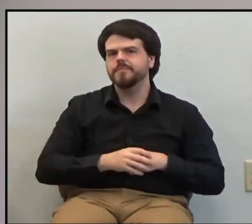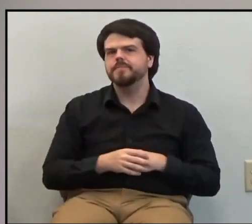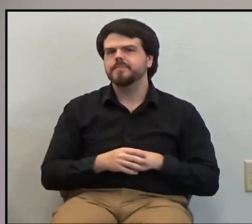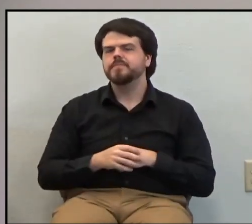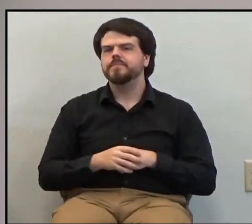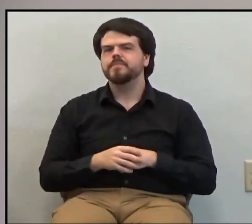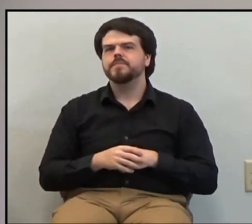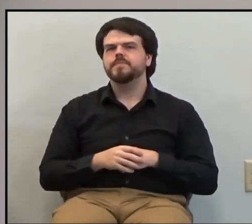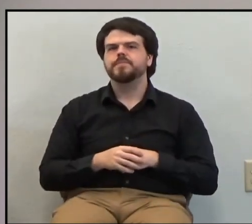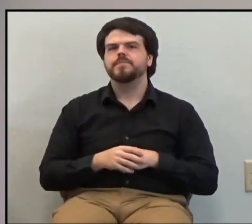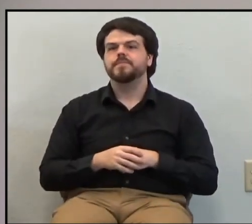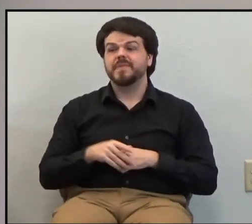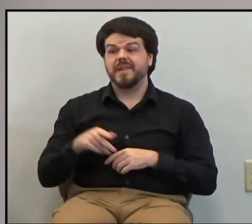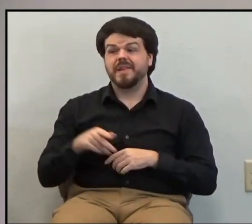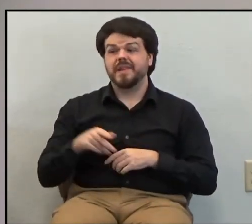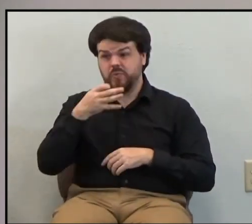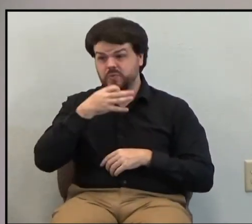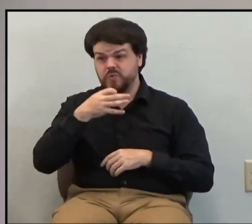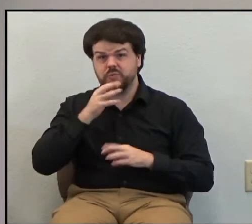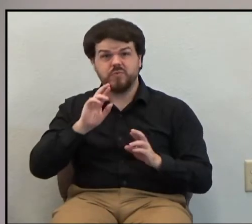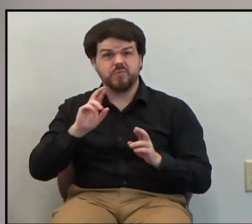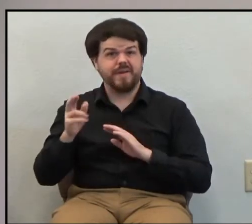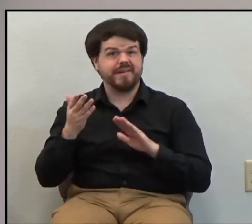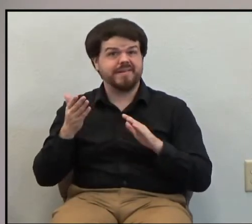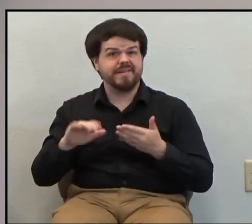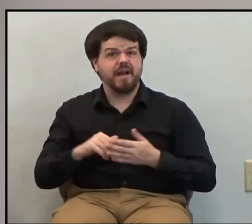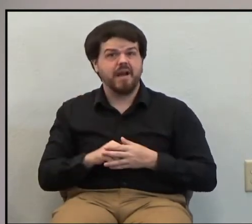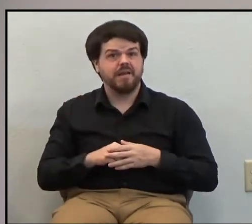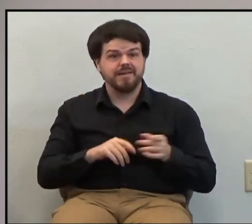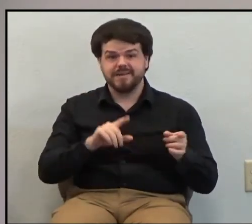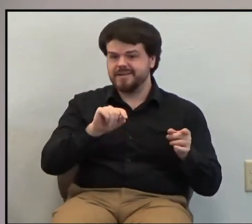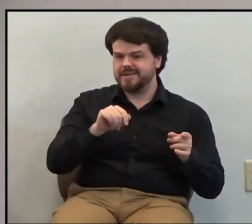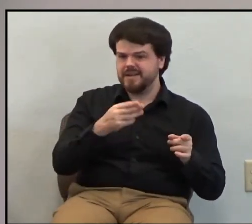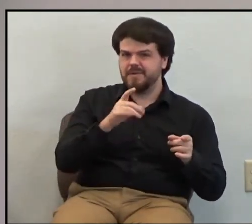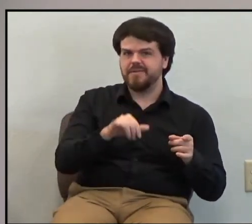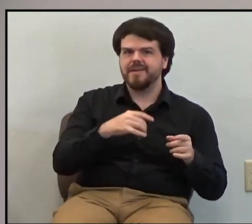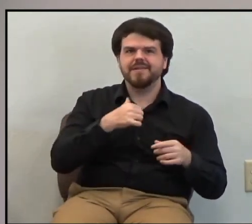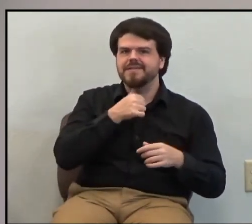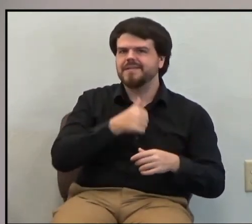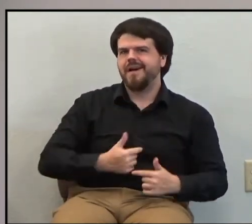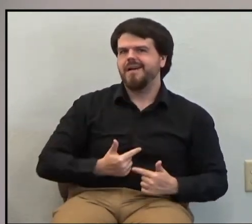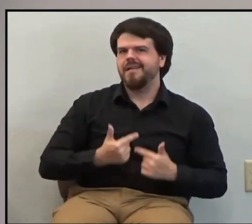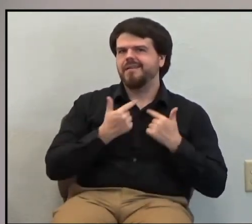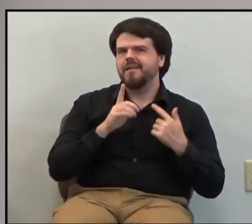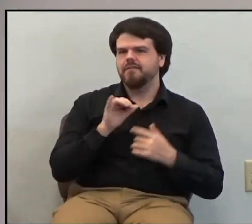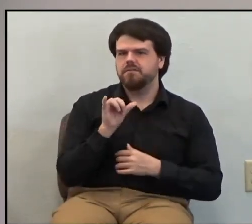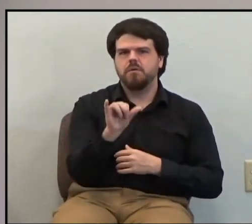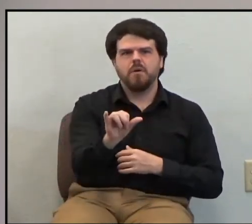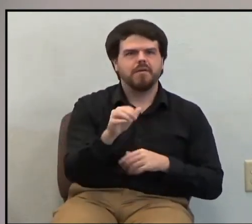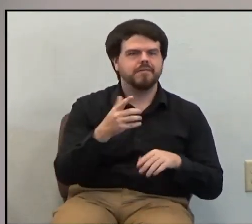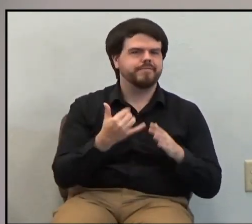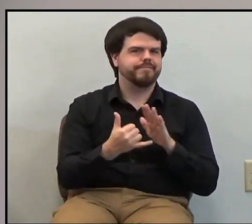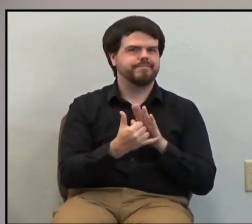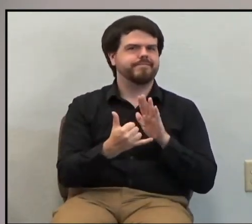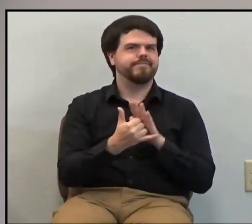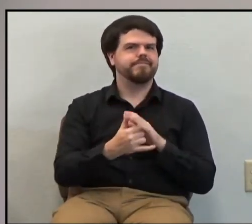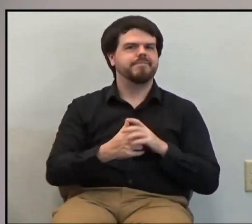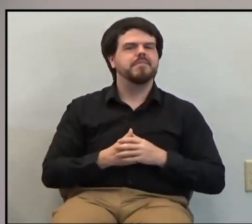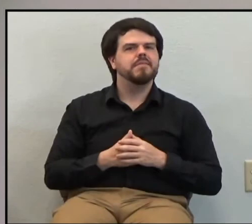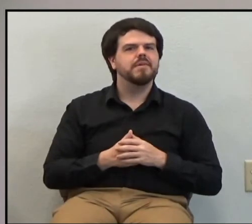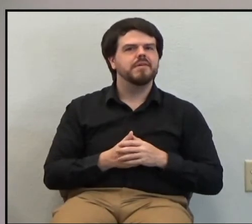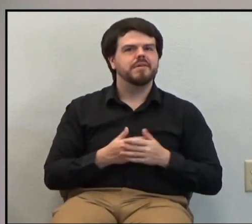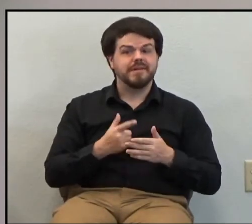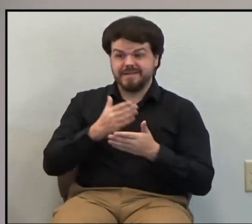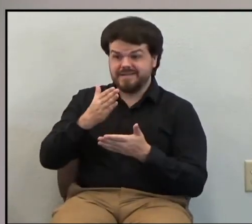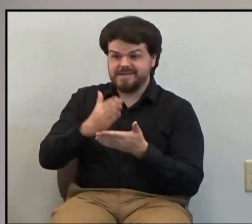I mean, Paul was ready to die. Timothy would not live forever. Well, it couldn't end with them. There